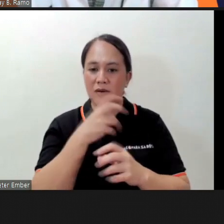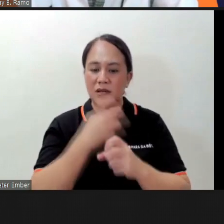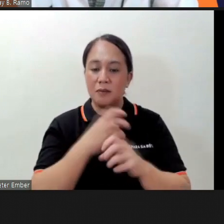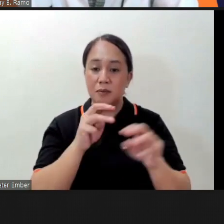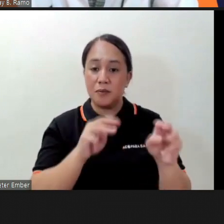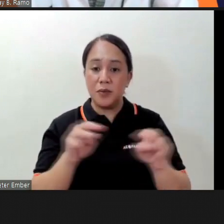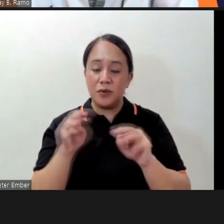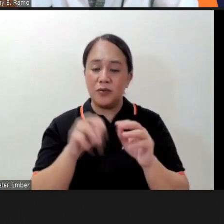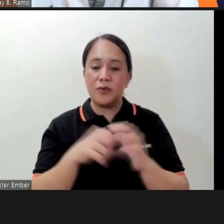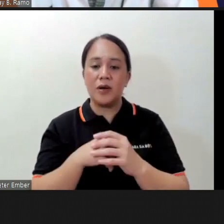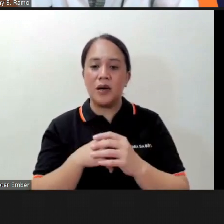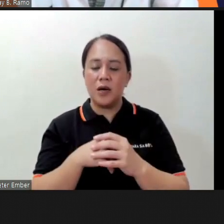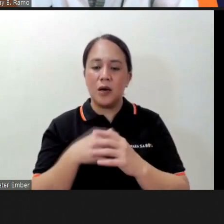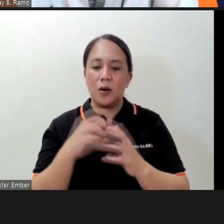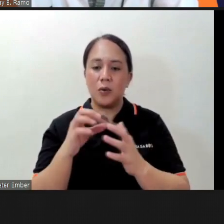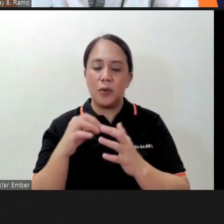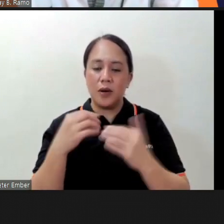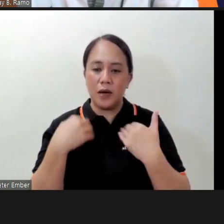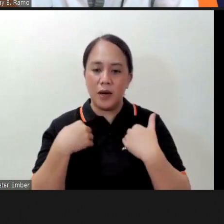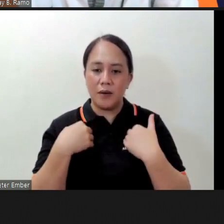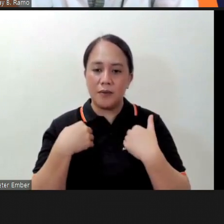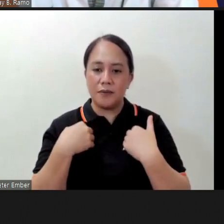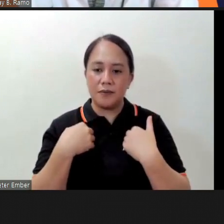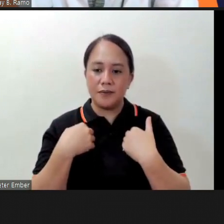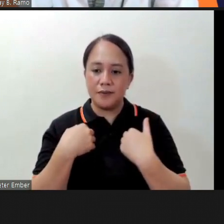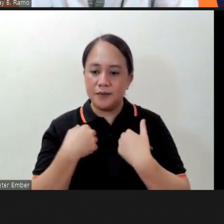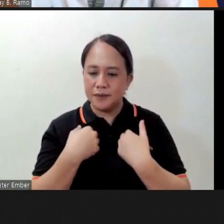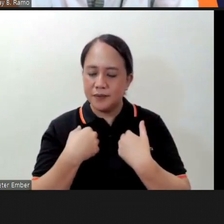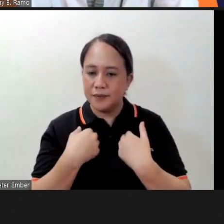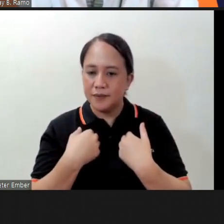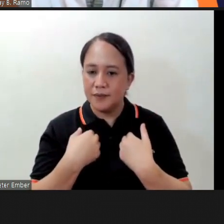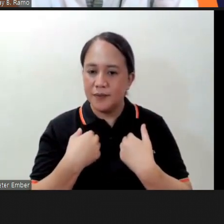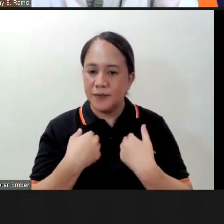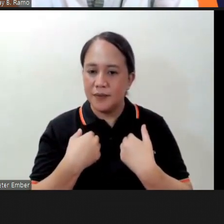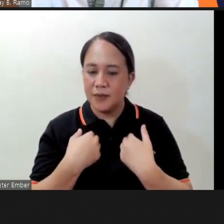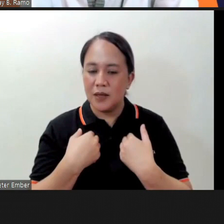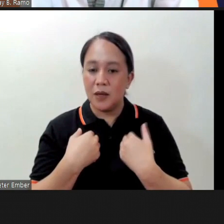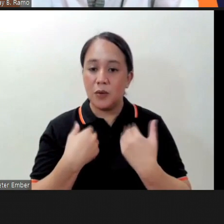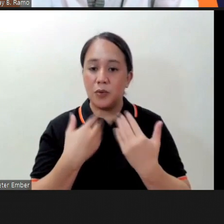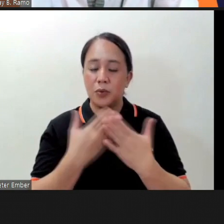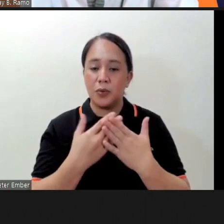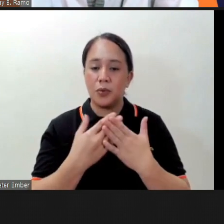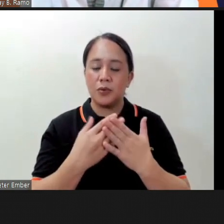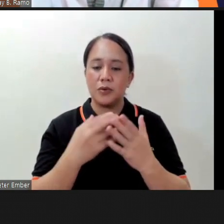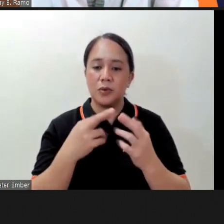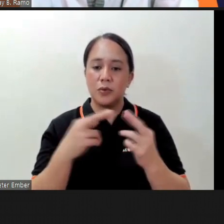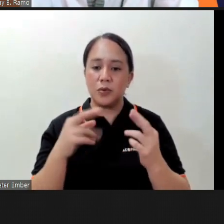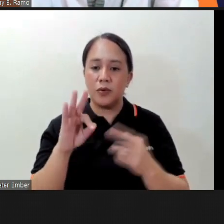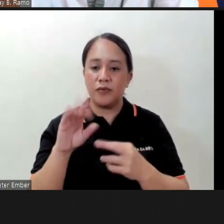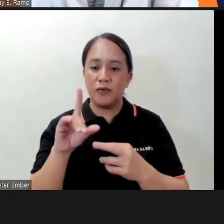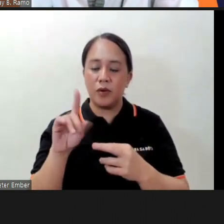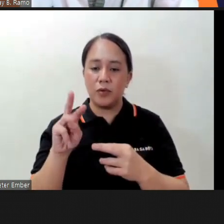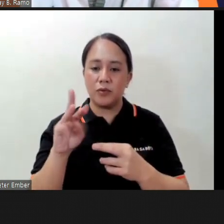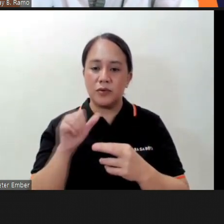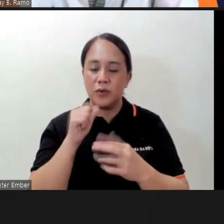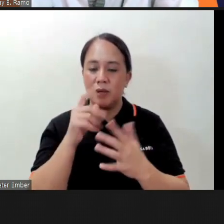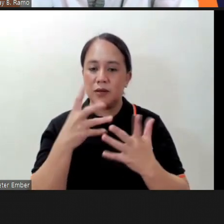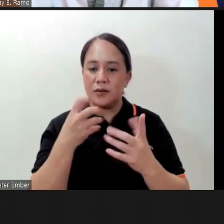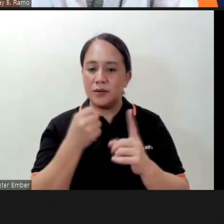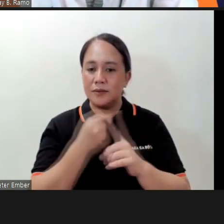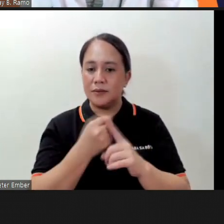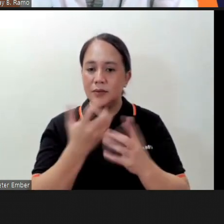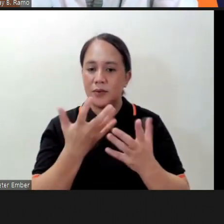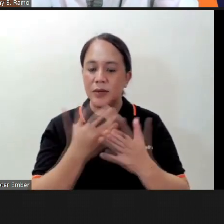or especially those with pain the good thing about rope flow as I mentioned is non-impact so